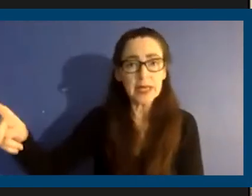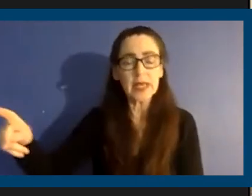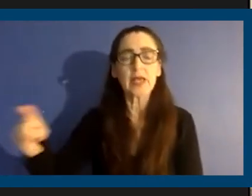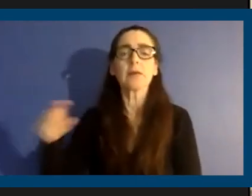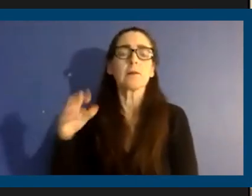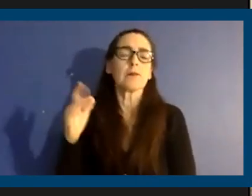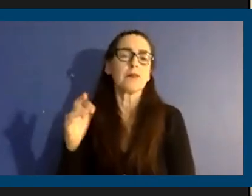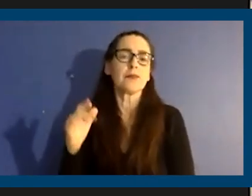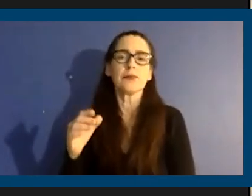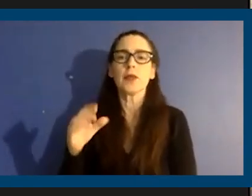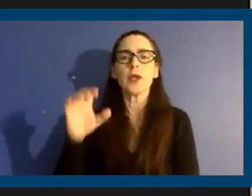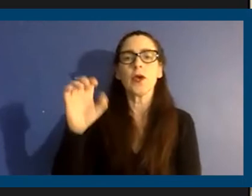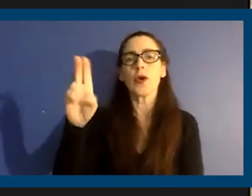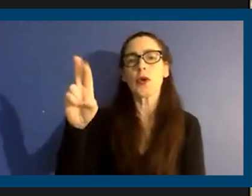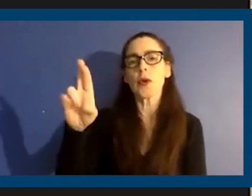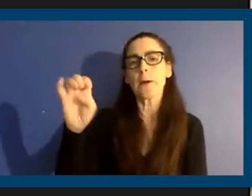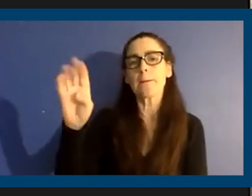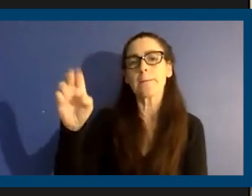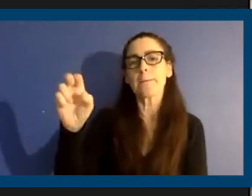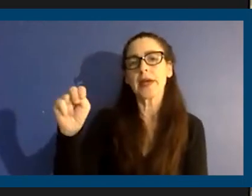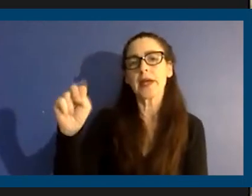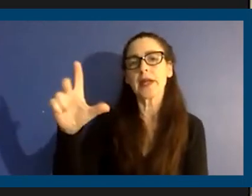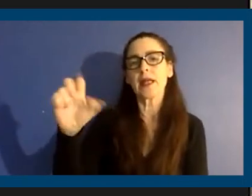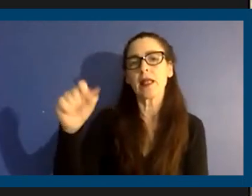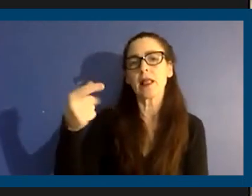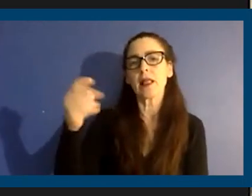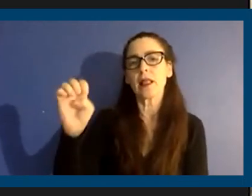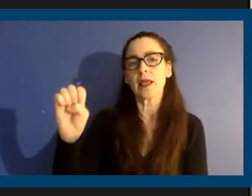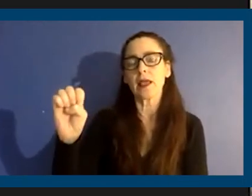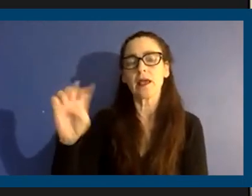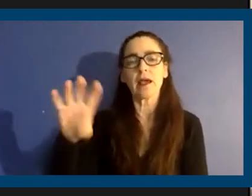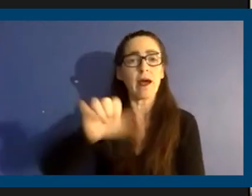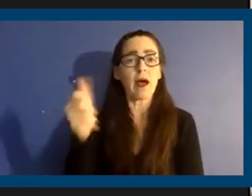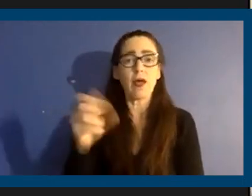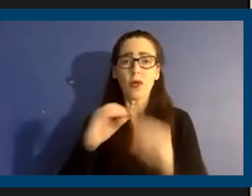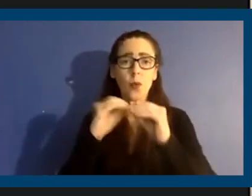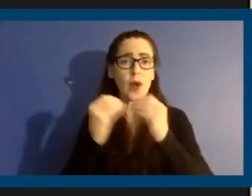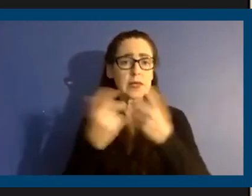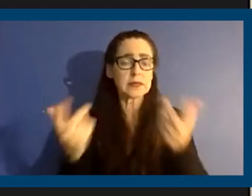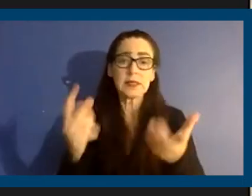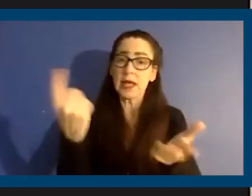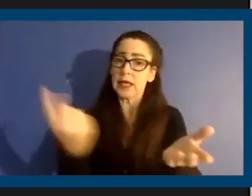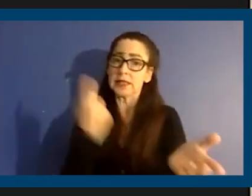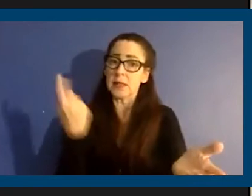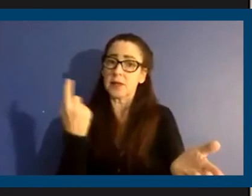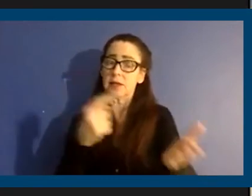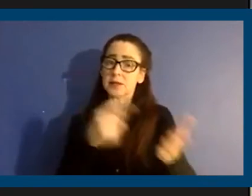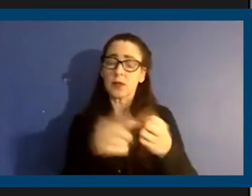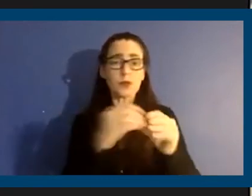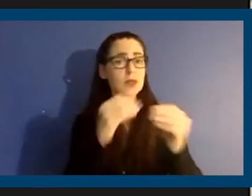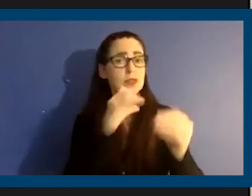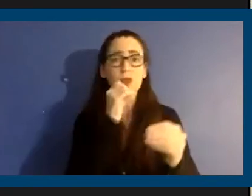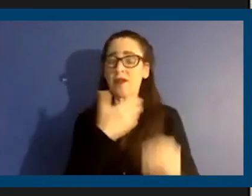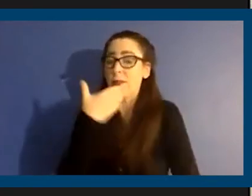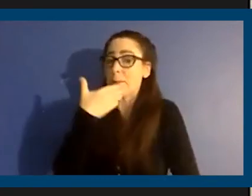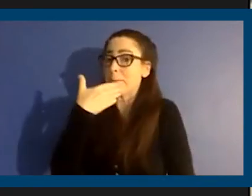Urban League, any of those organizations that sometimes those organizations do not have our best